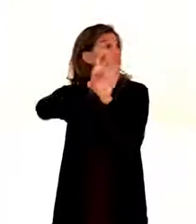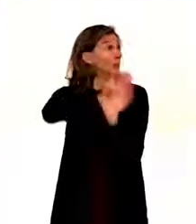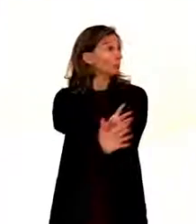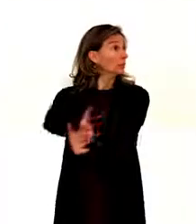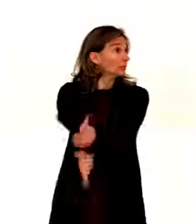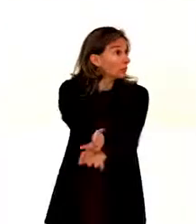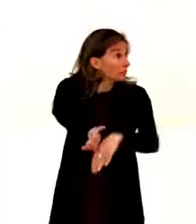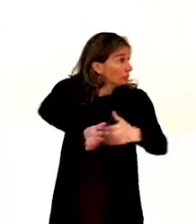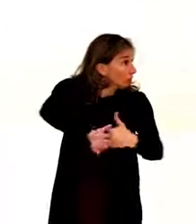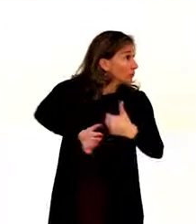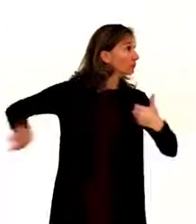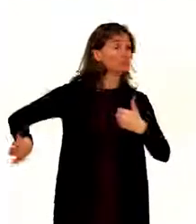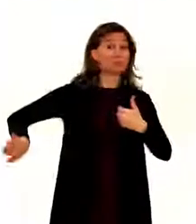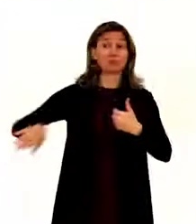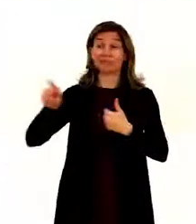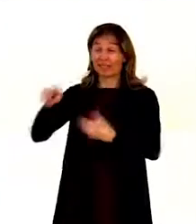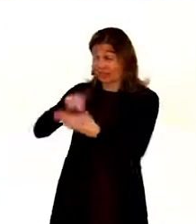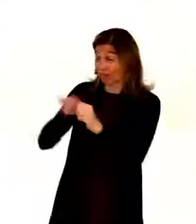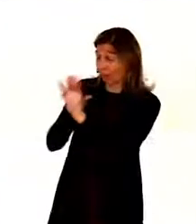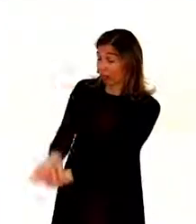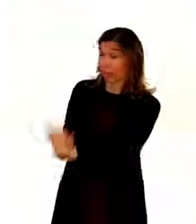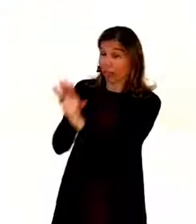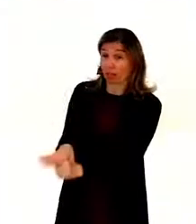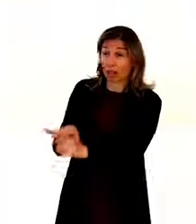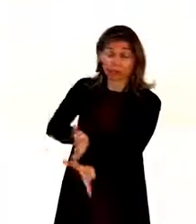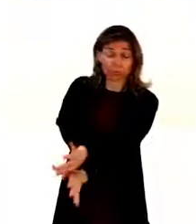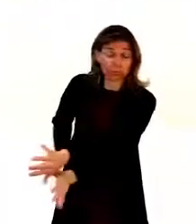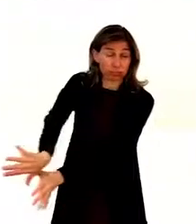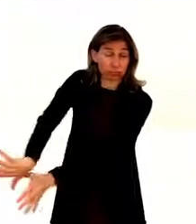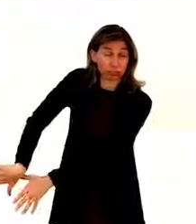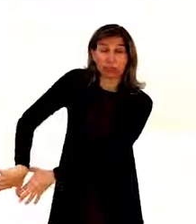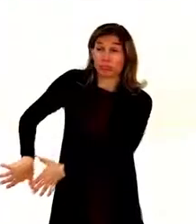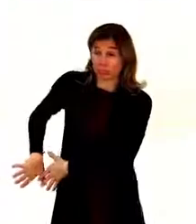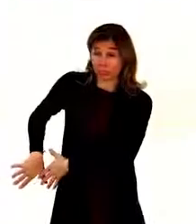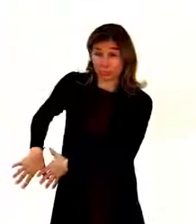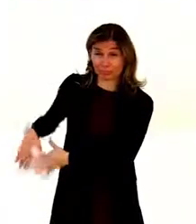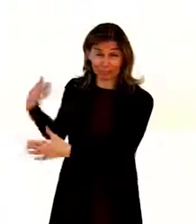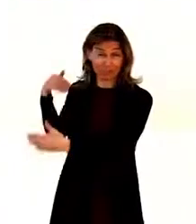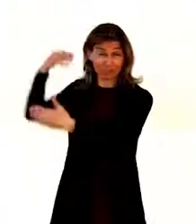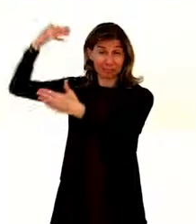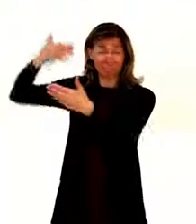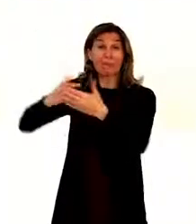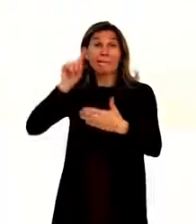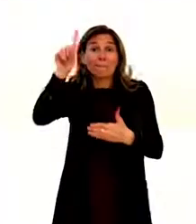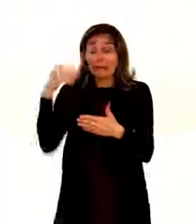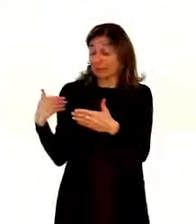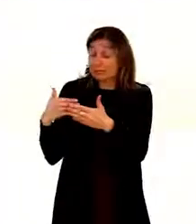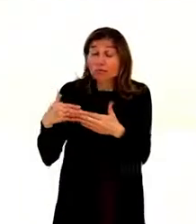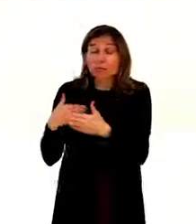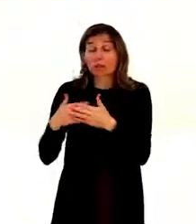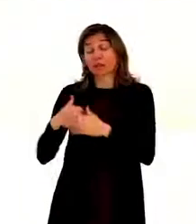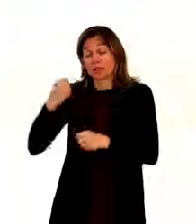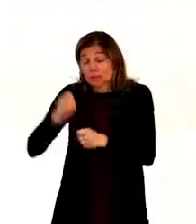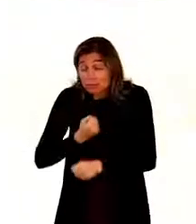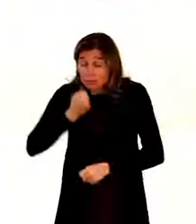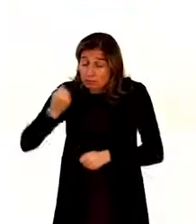exposed to discrimination. Over the past few decades, through tireless efforts of persons